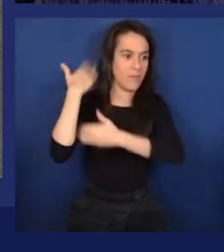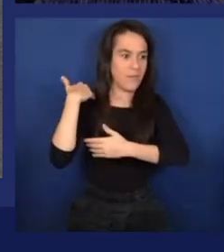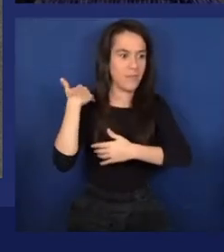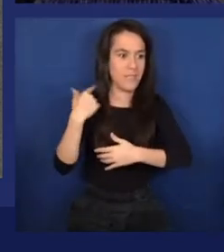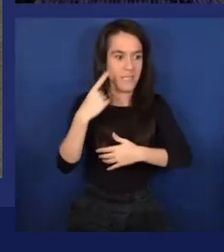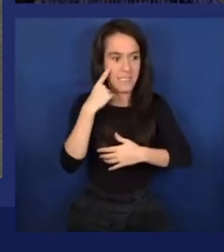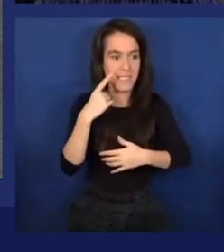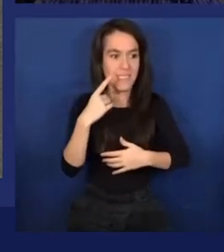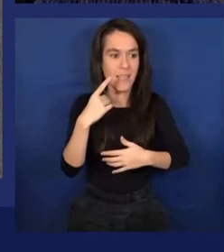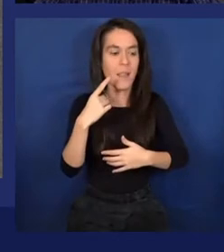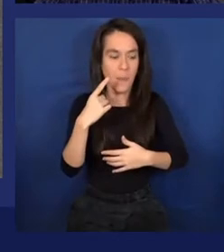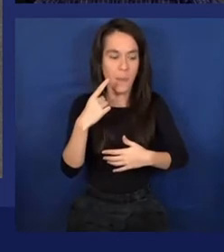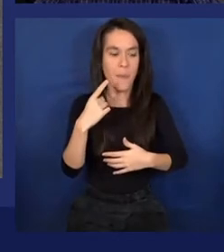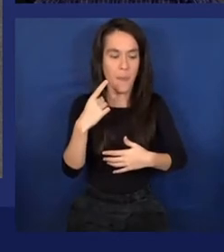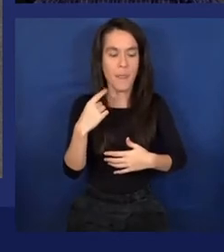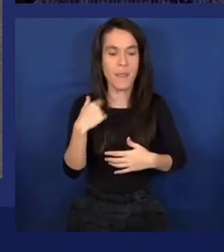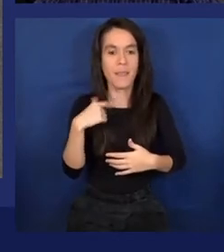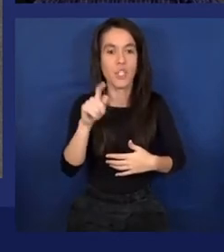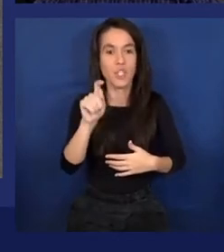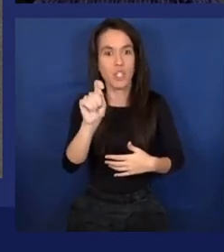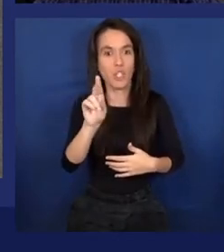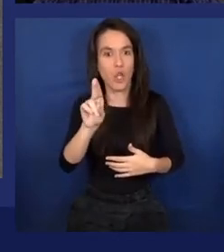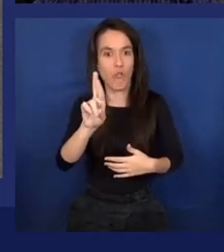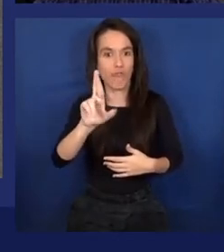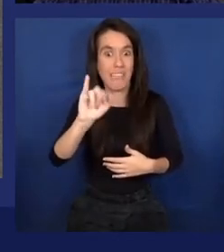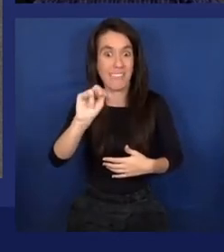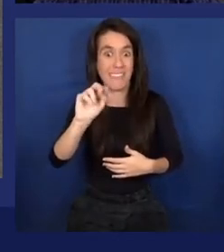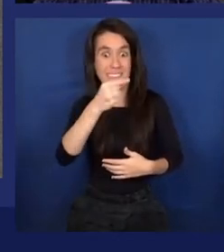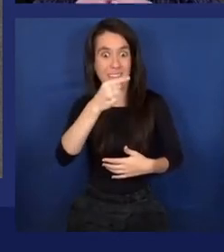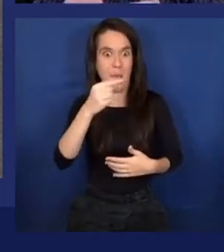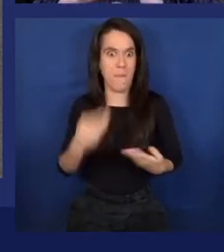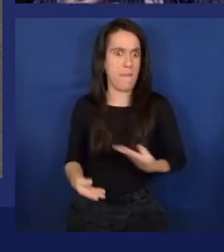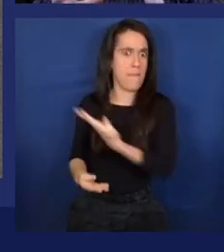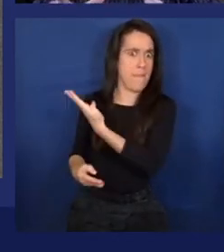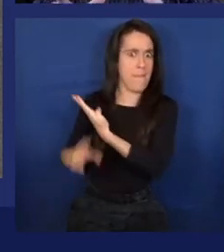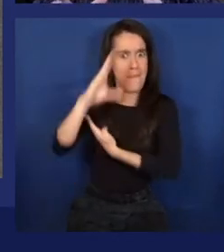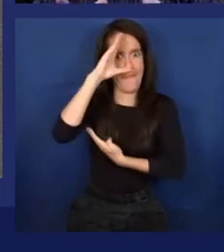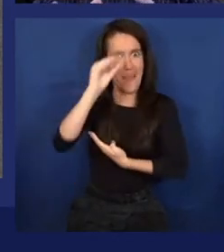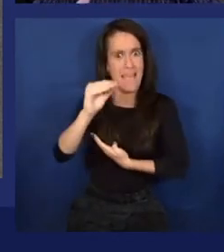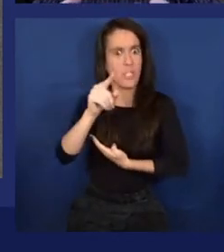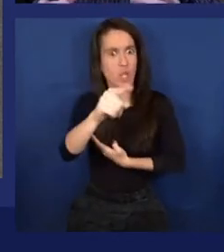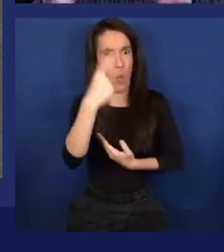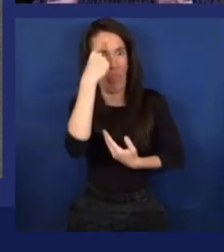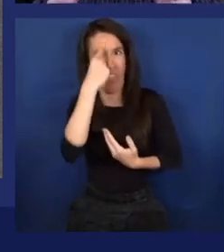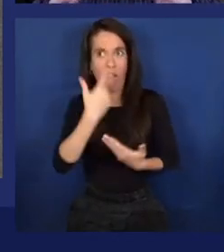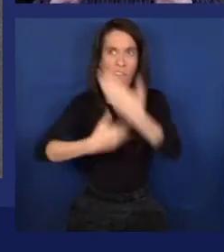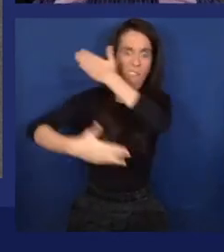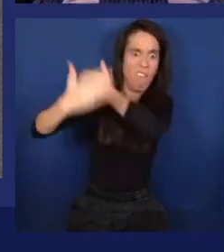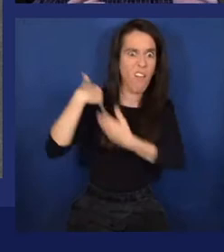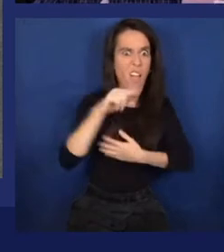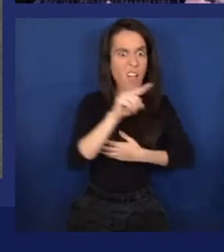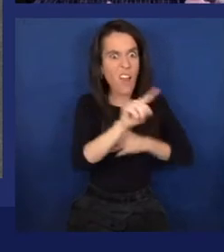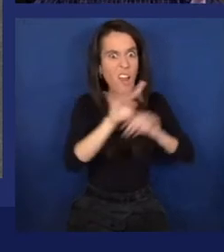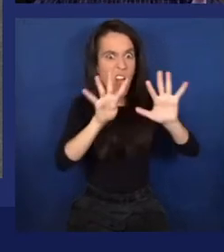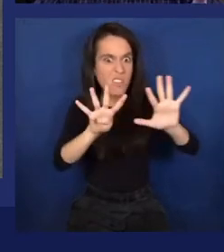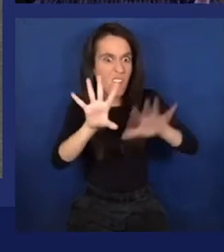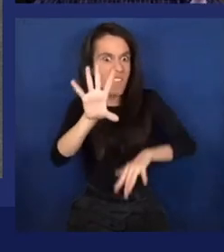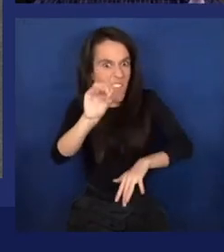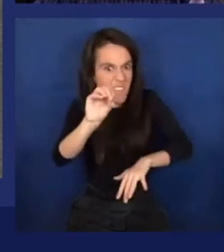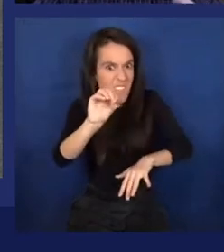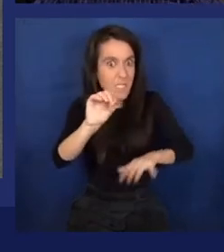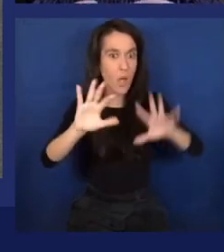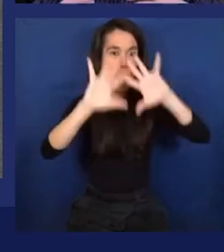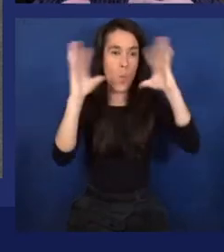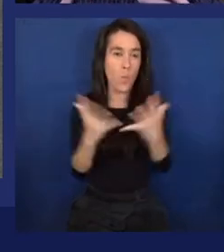but he would certainly have never named it that way. And so you think about in 1950, the World War II is not